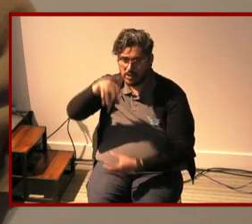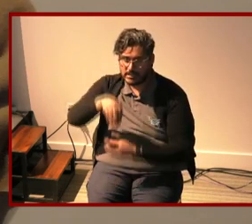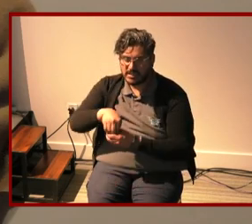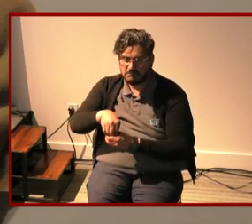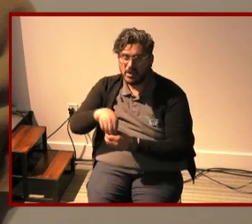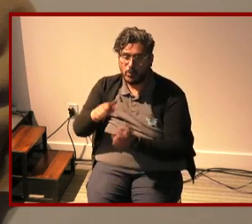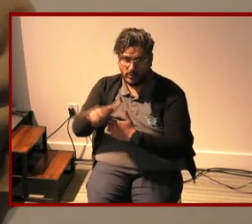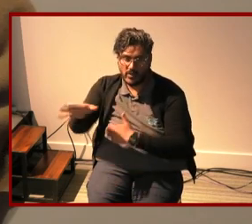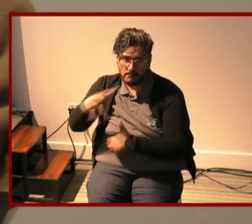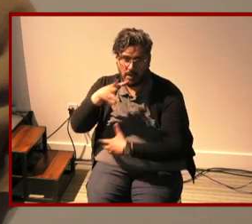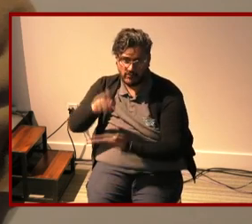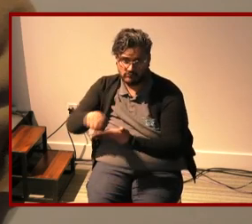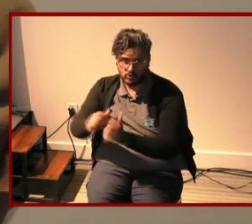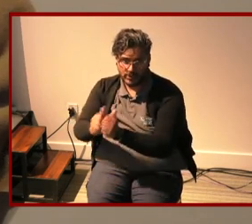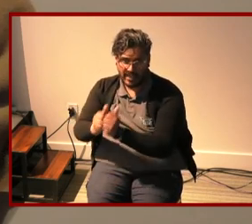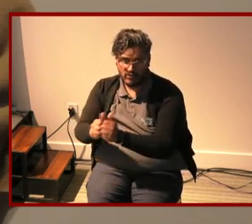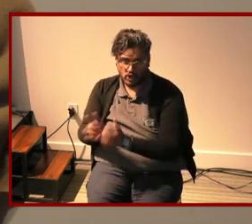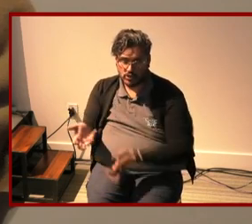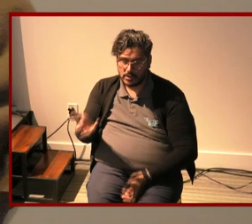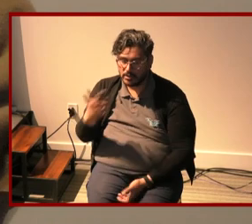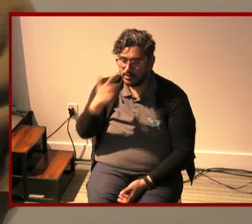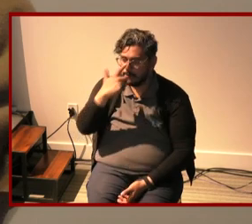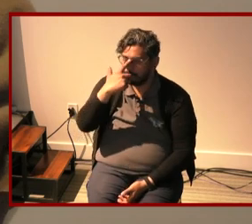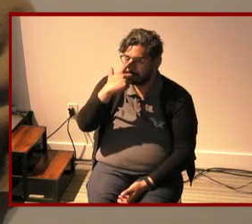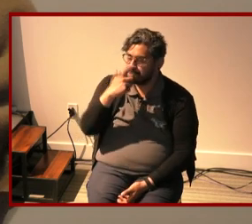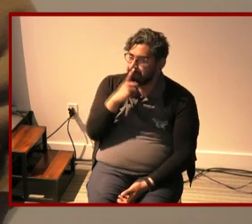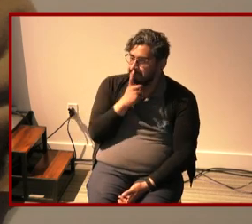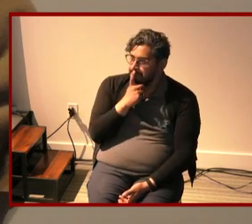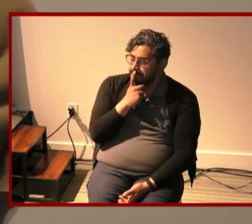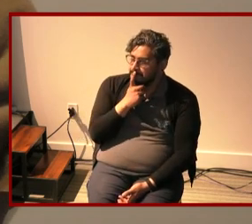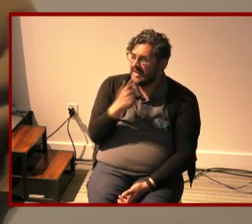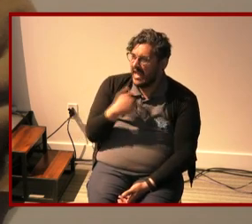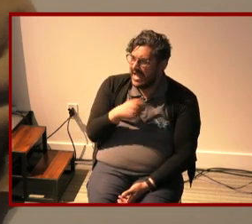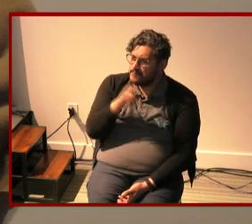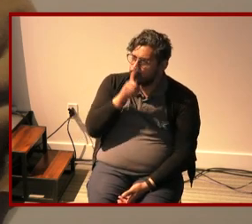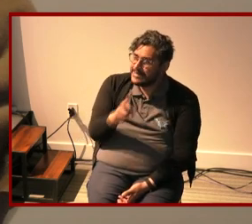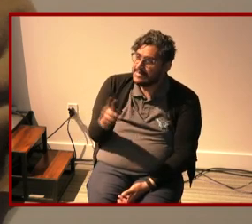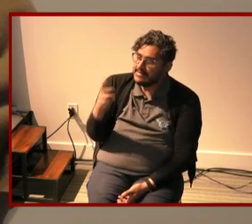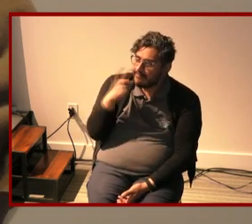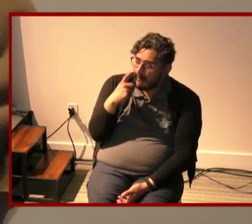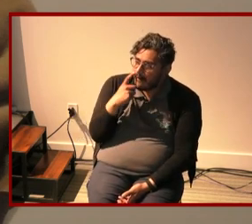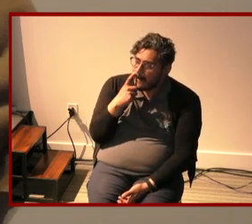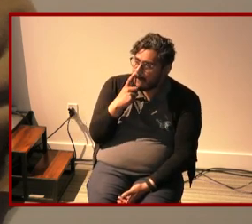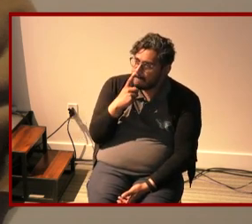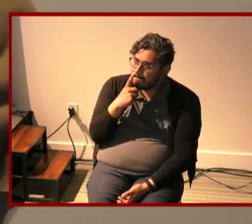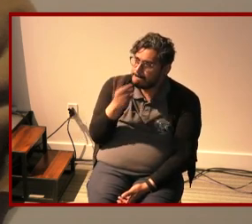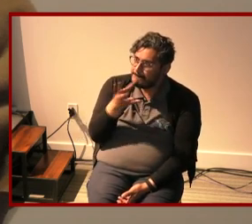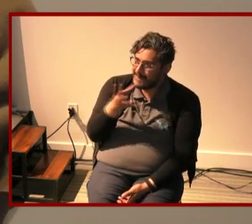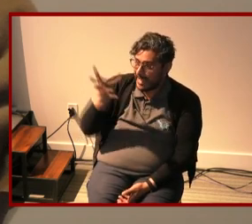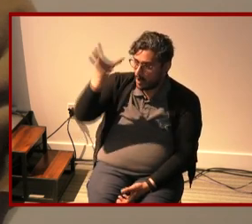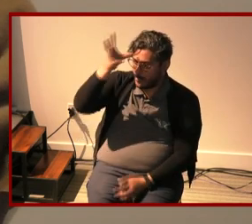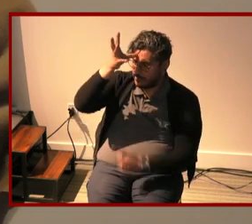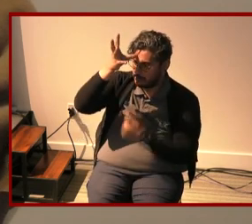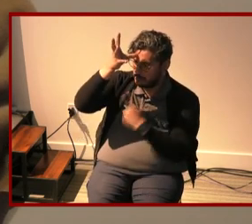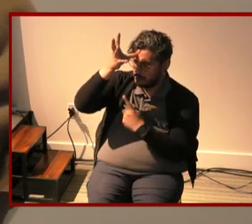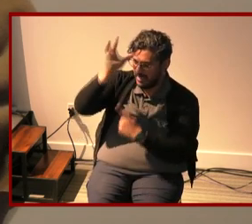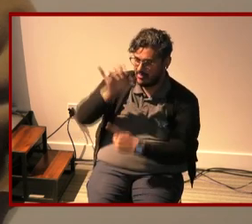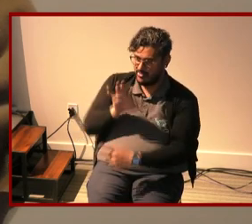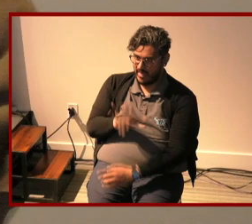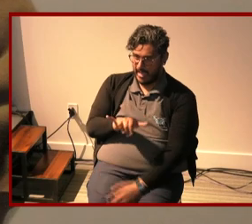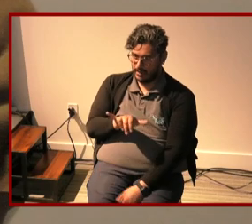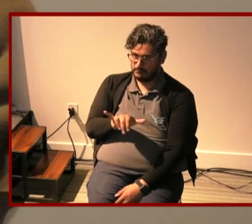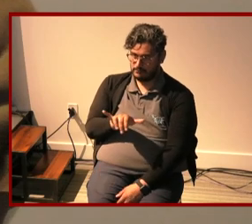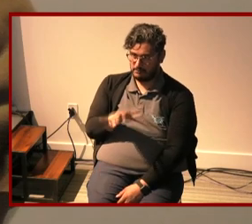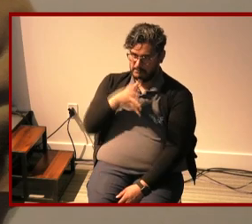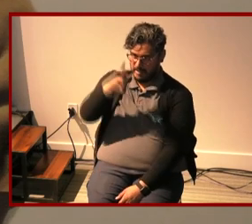those for the book because i really thought that the parent authority question deserved